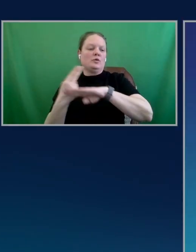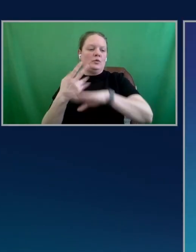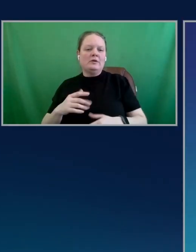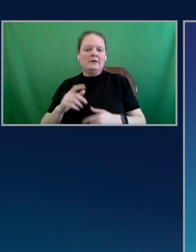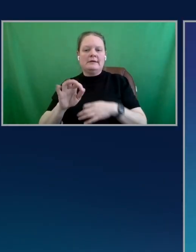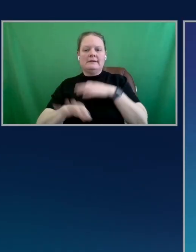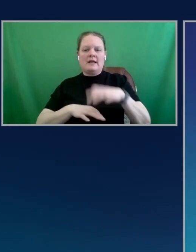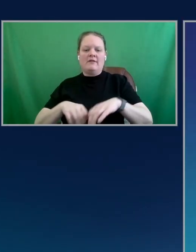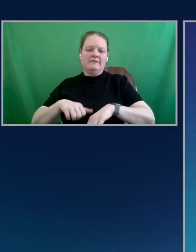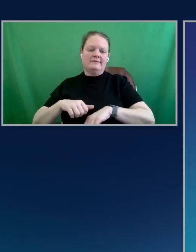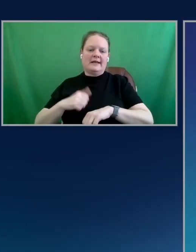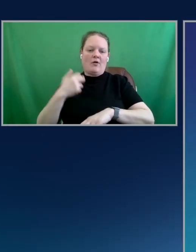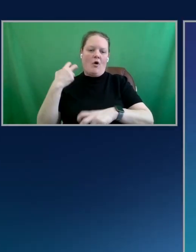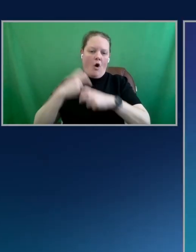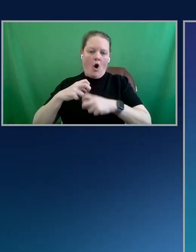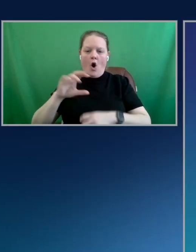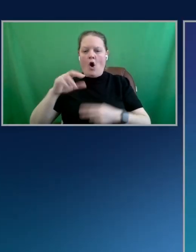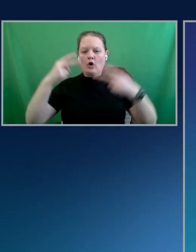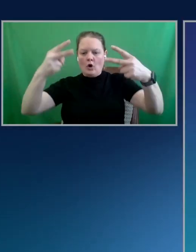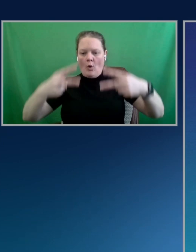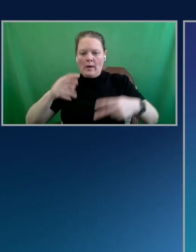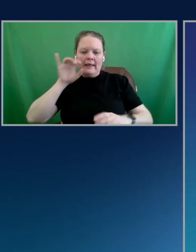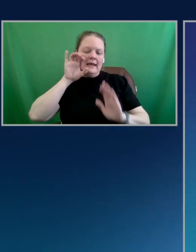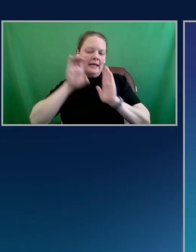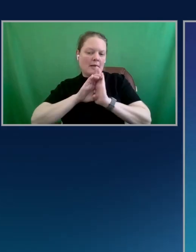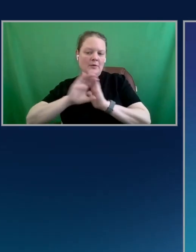that's the custom avatars.